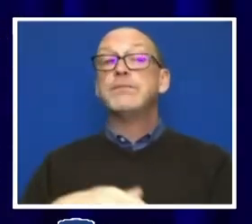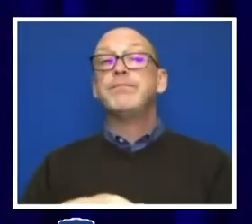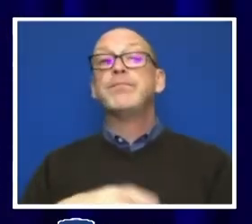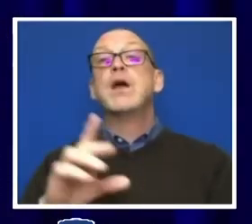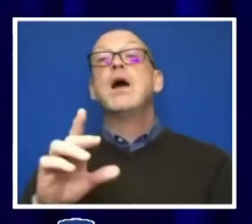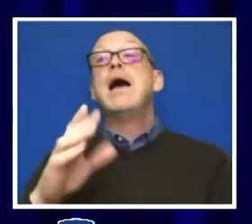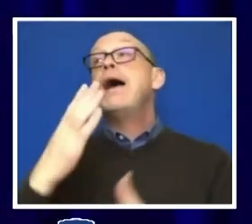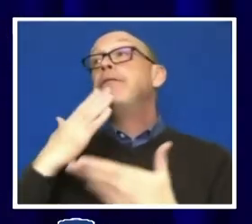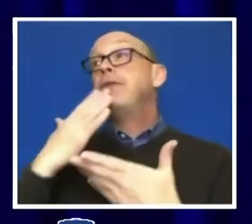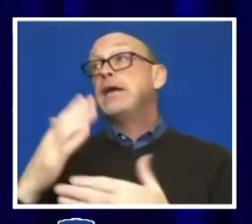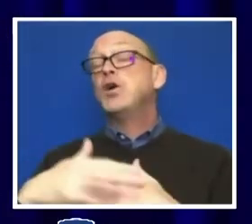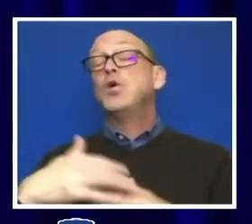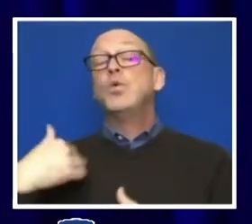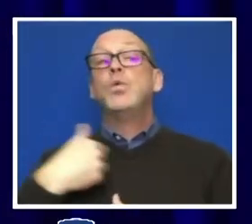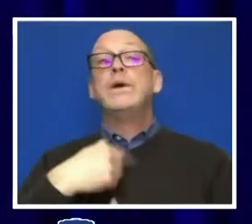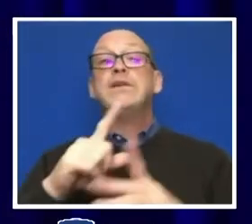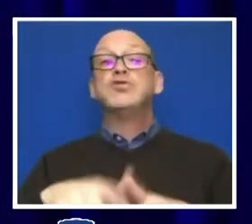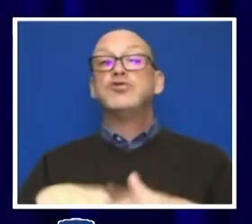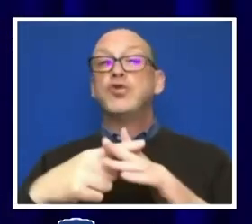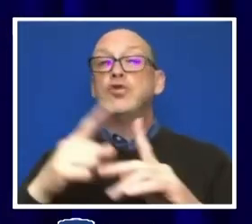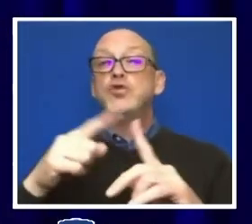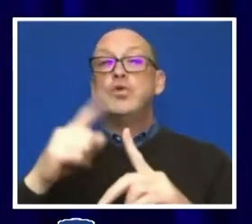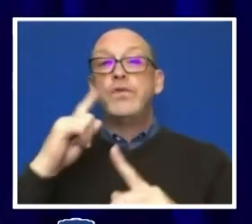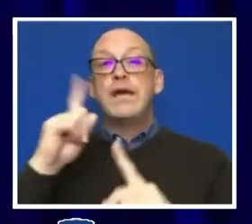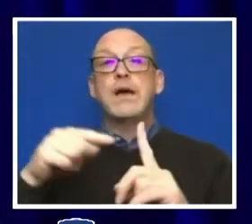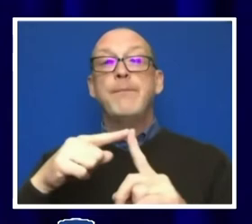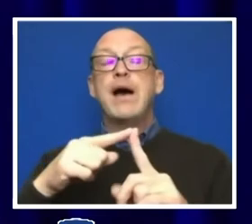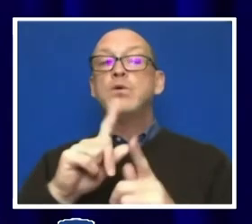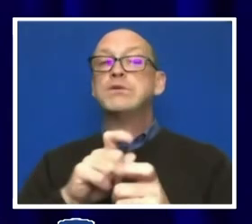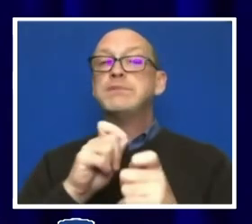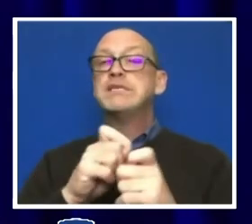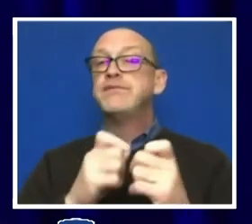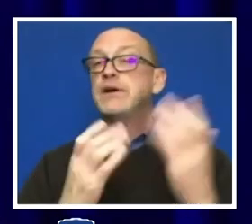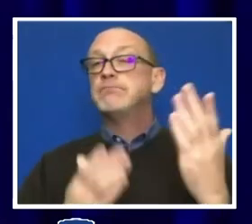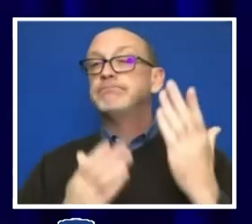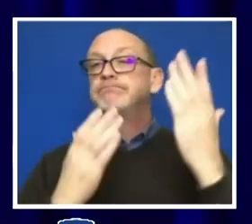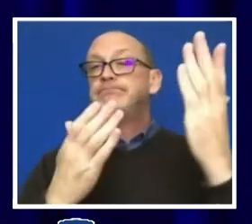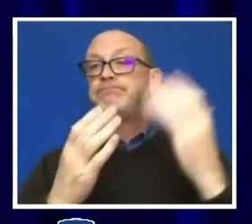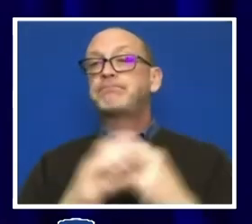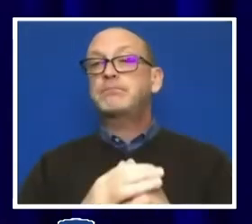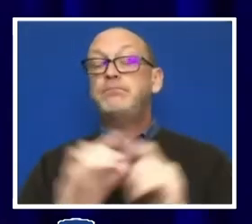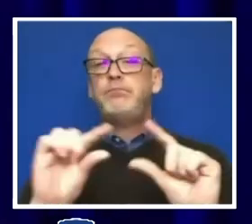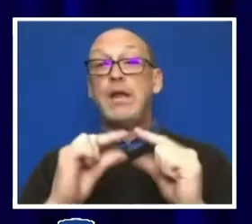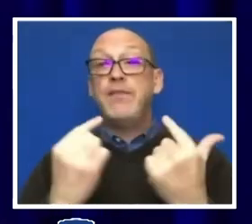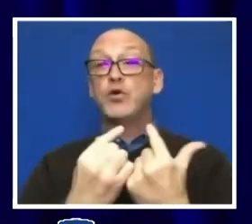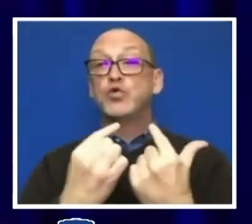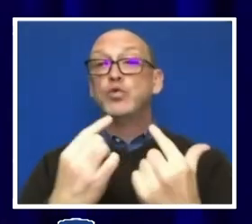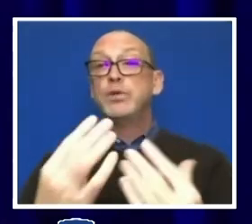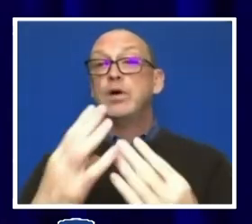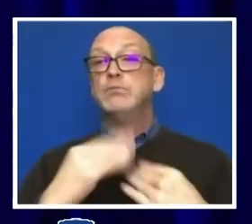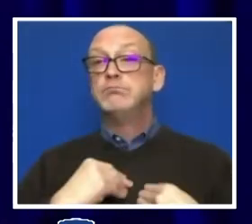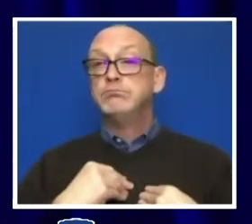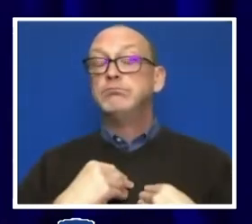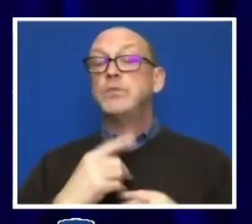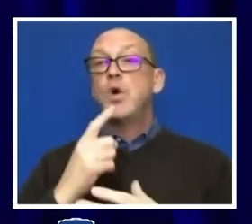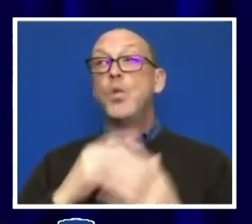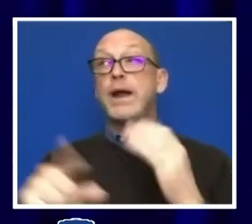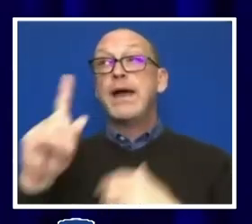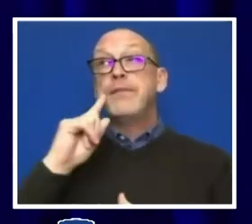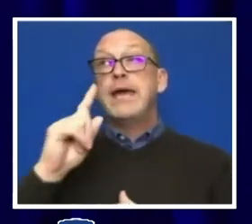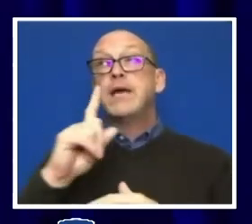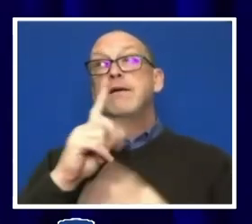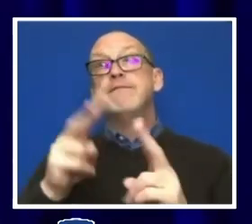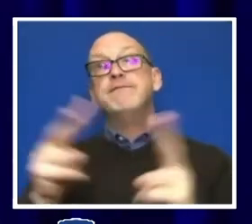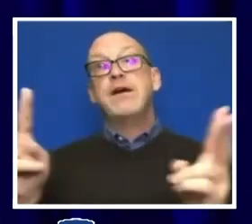So, let's start to think about some of those specific recommendations. And the group took on what I think is a very challenging